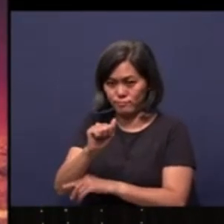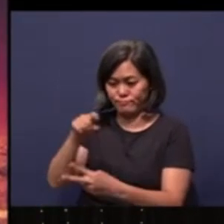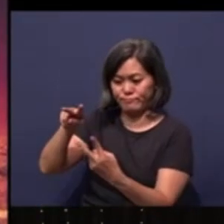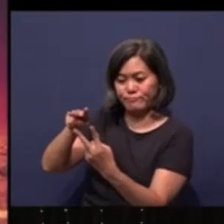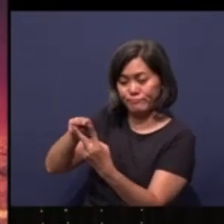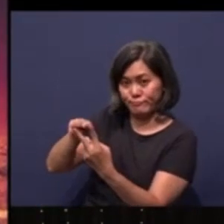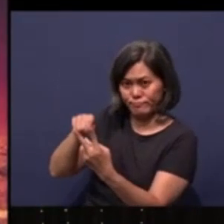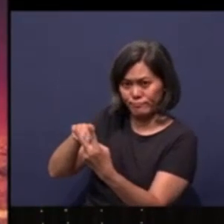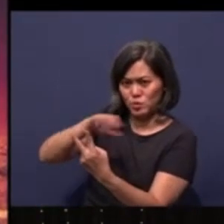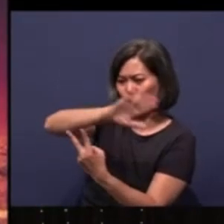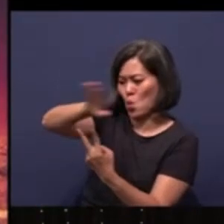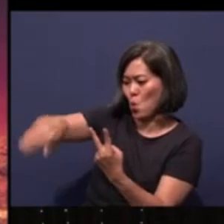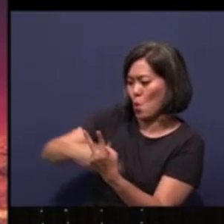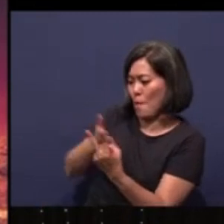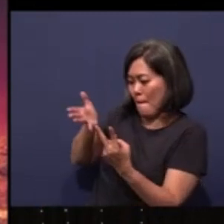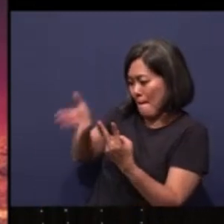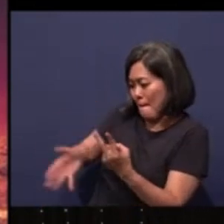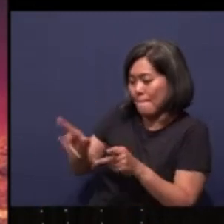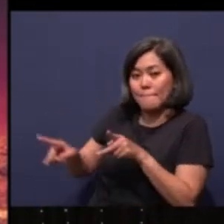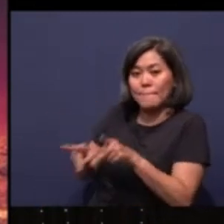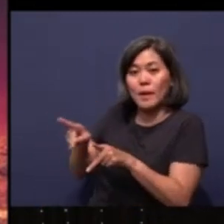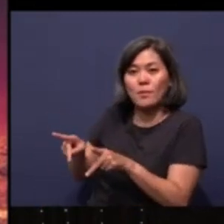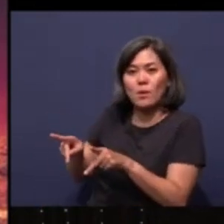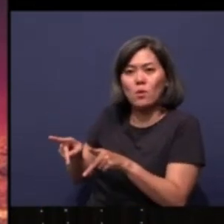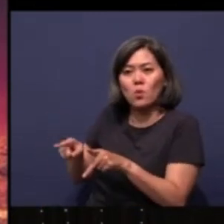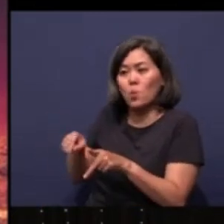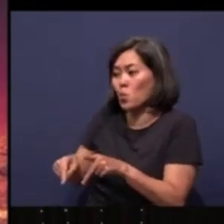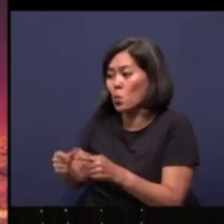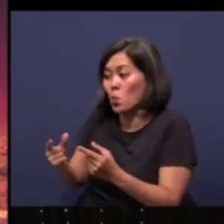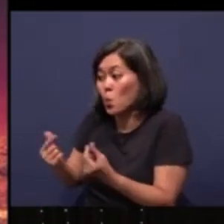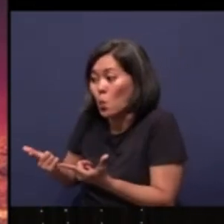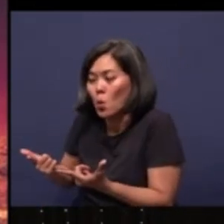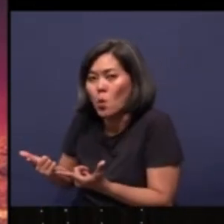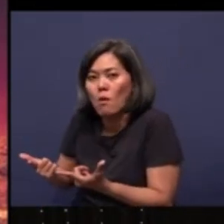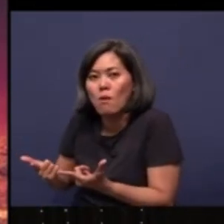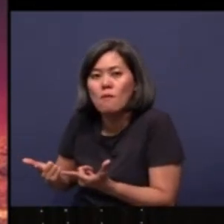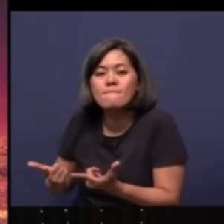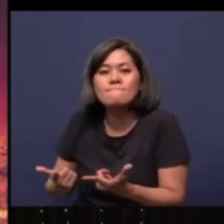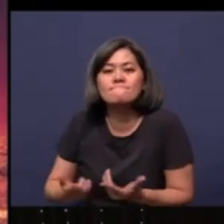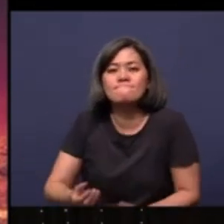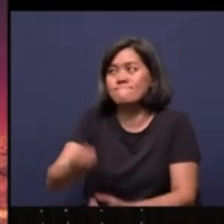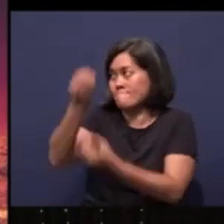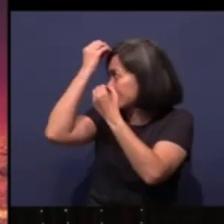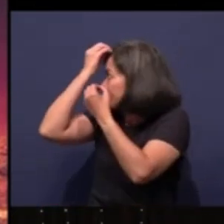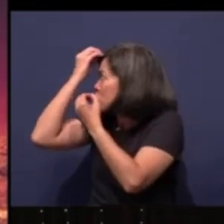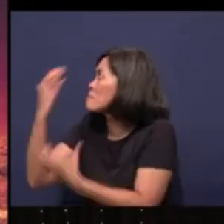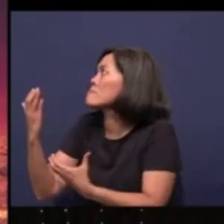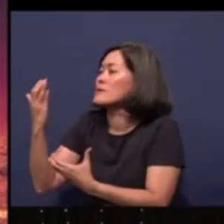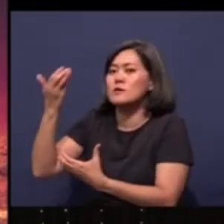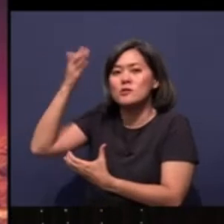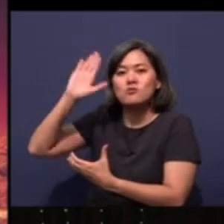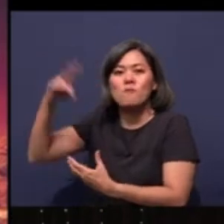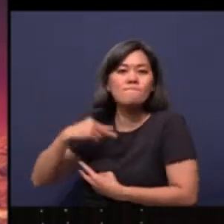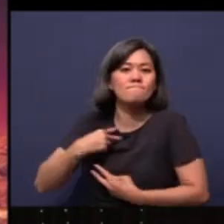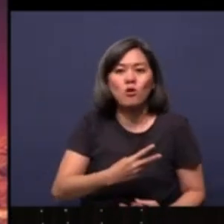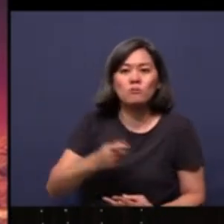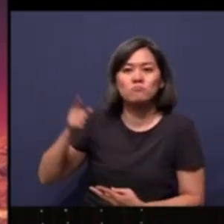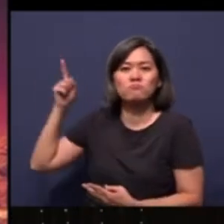of the people, what did they do? They obeyed the voice of the Lord their God.